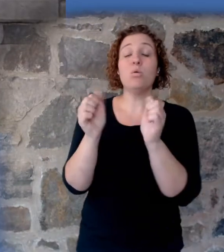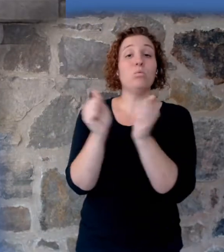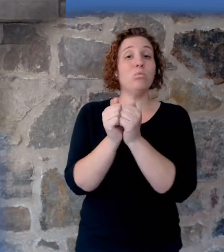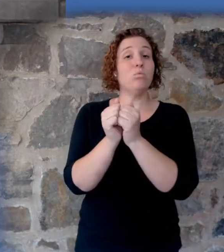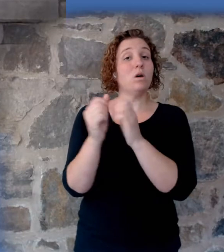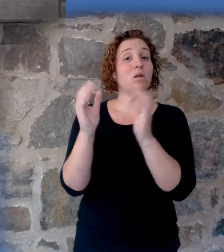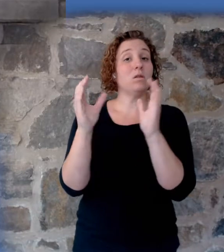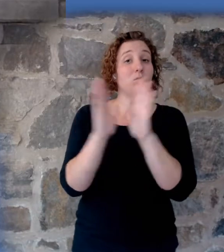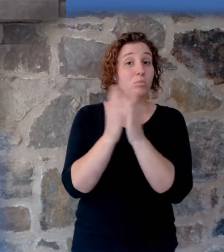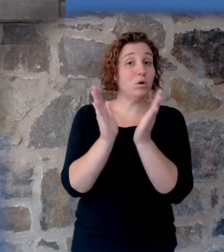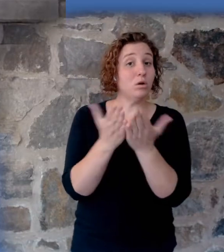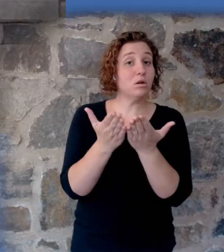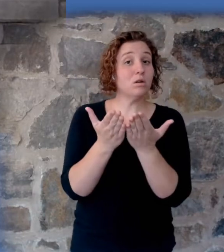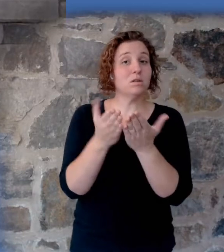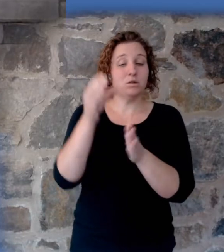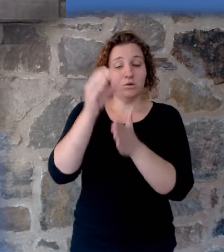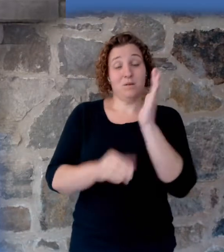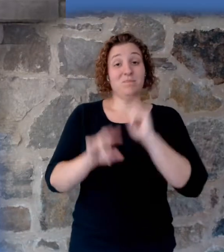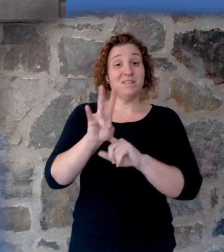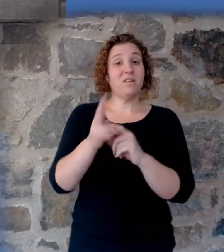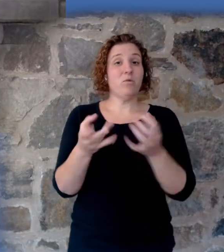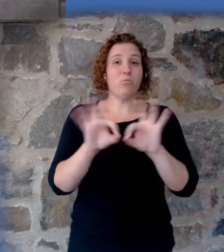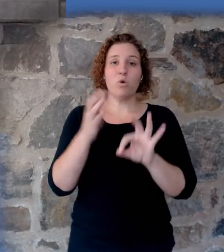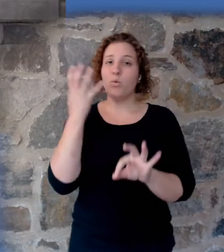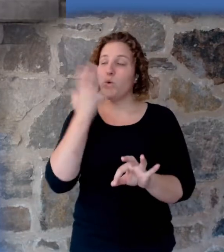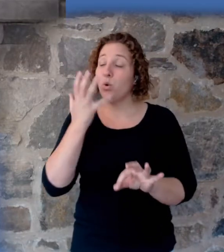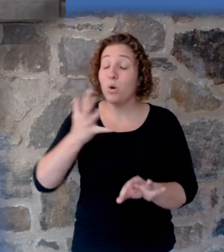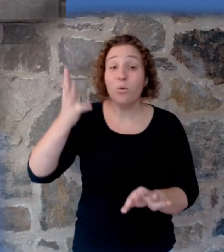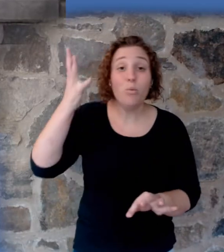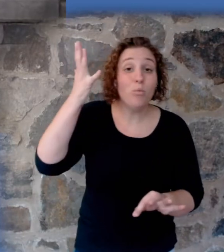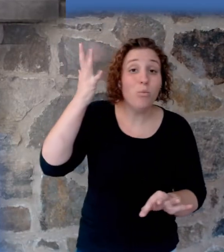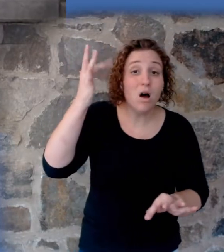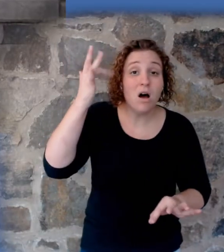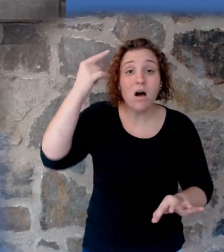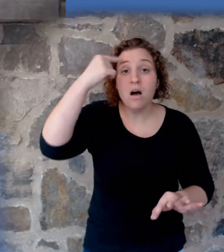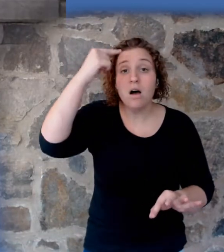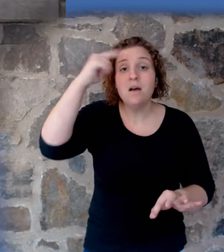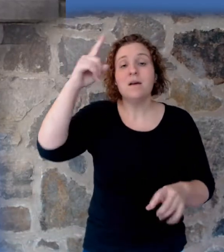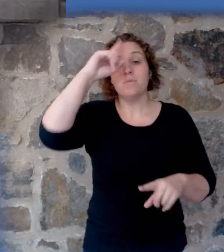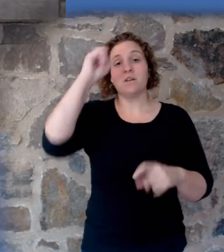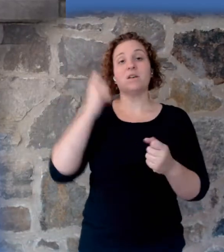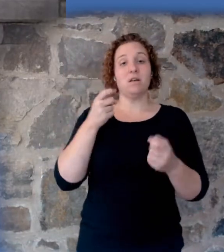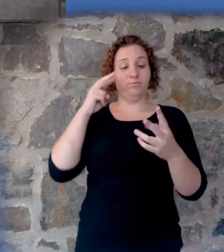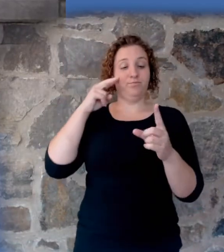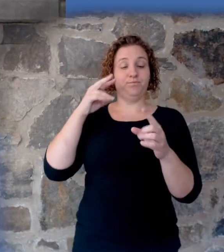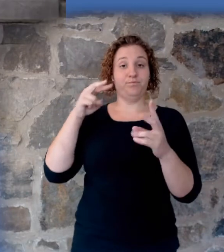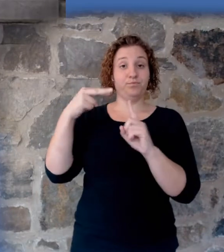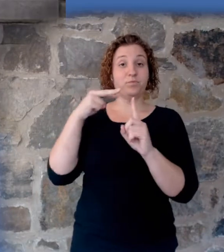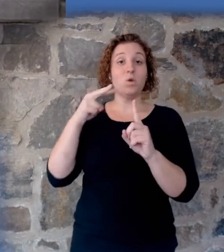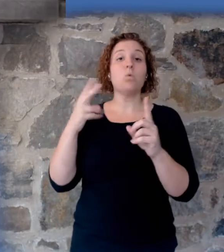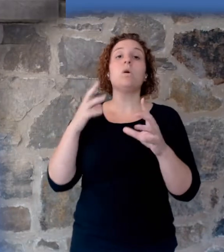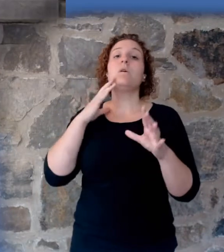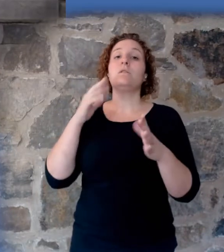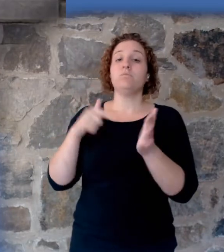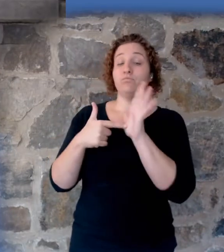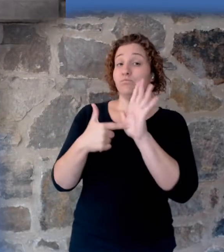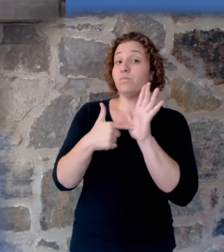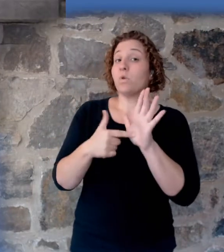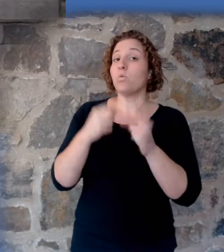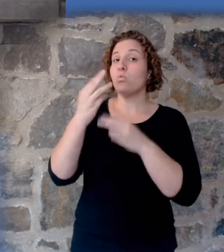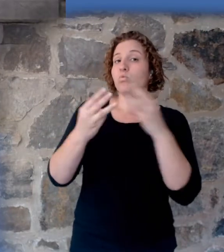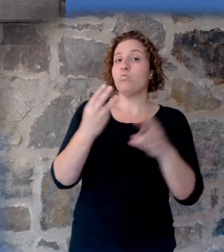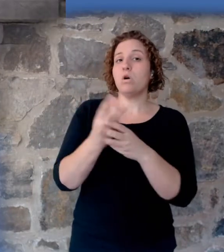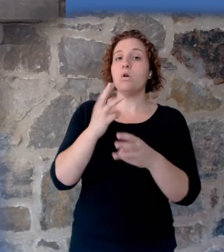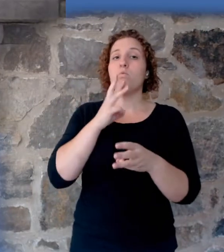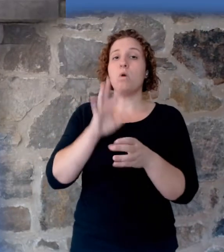7, a very important chapter because here it is stipulated to us that this entire world has been covered with water and if it's been